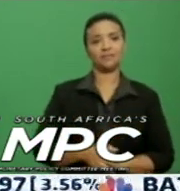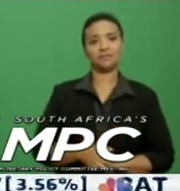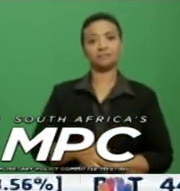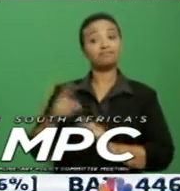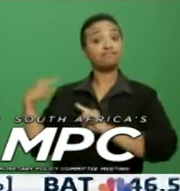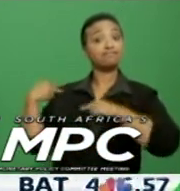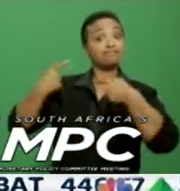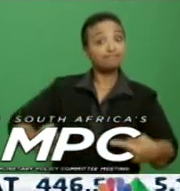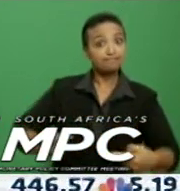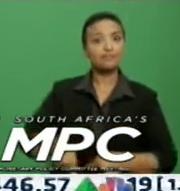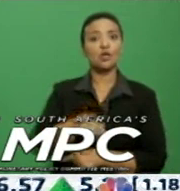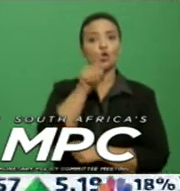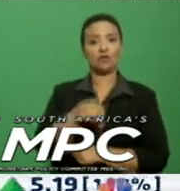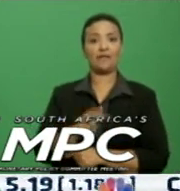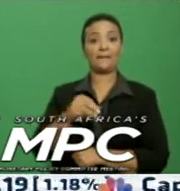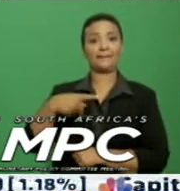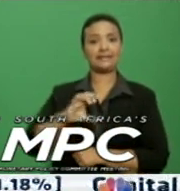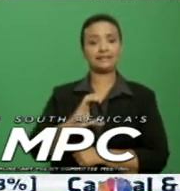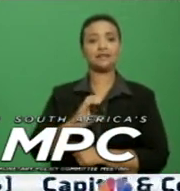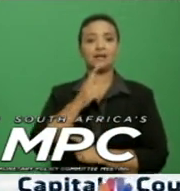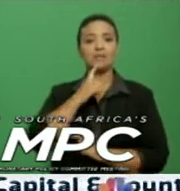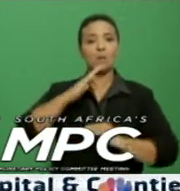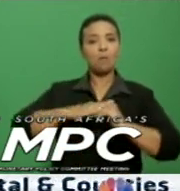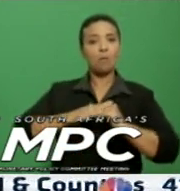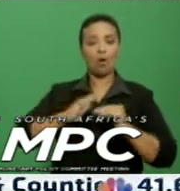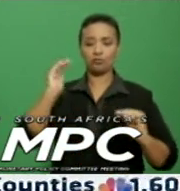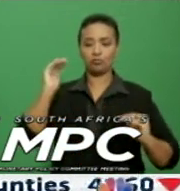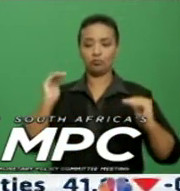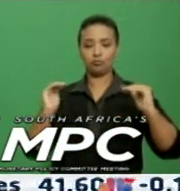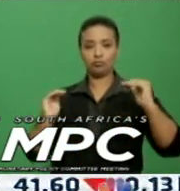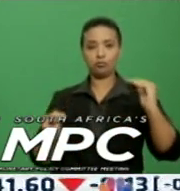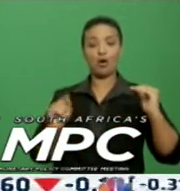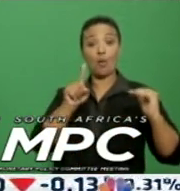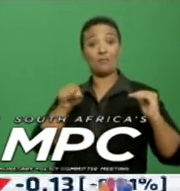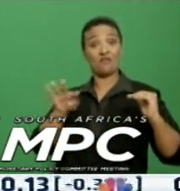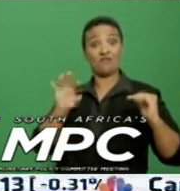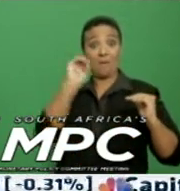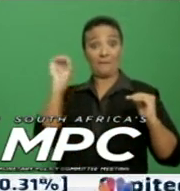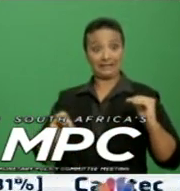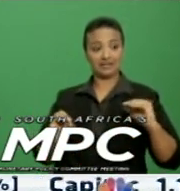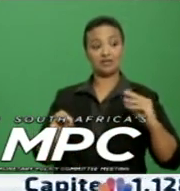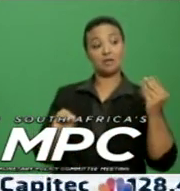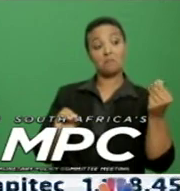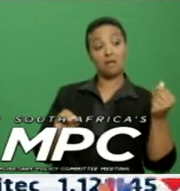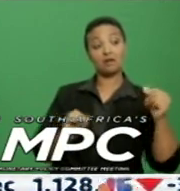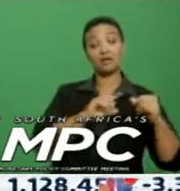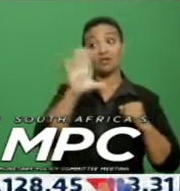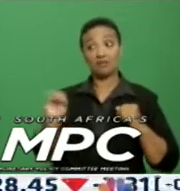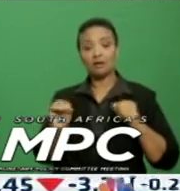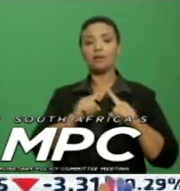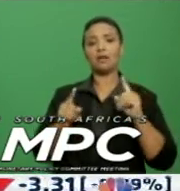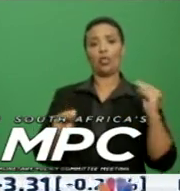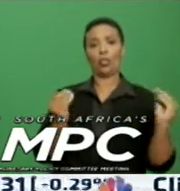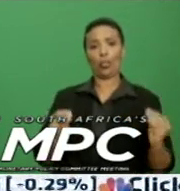the rent has appreciated by 1.4% against the U.S. dollar, by 1.5% against the euro, and by